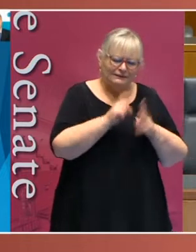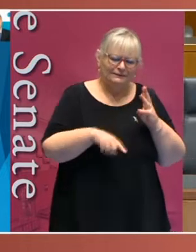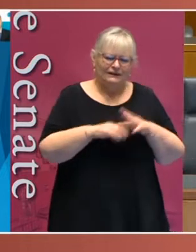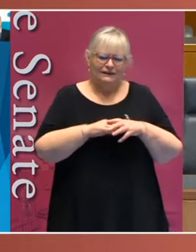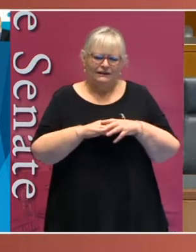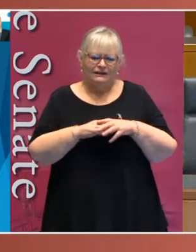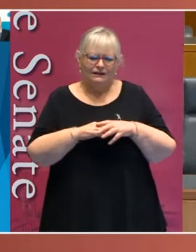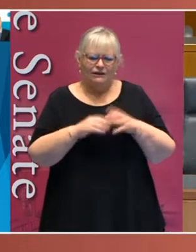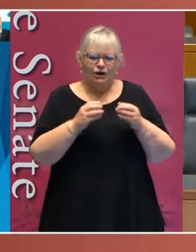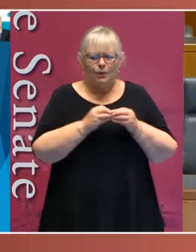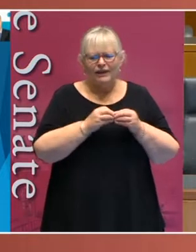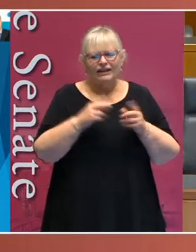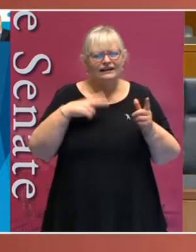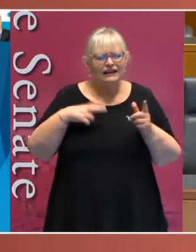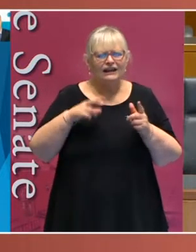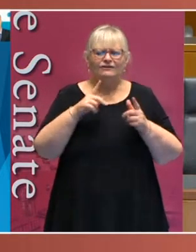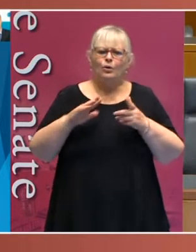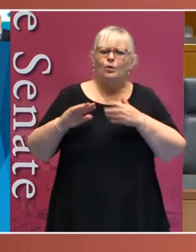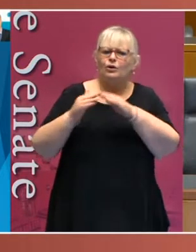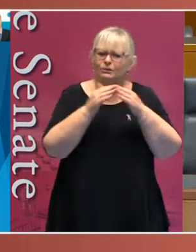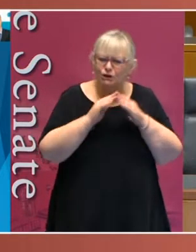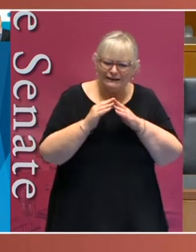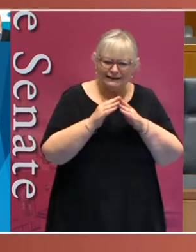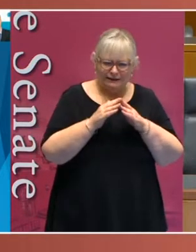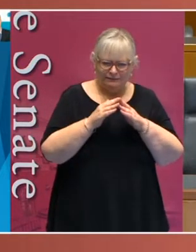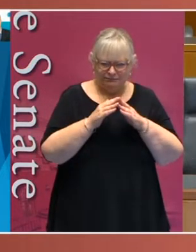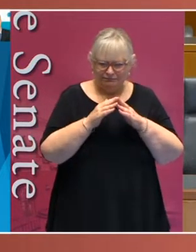with there being a need for community involvement.